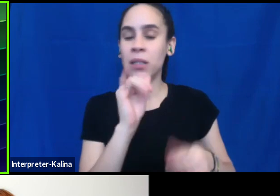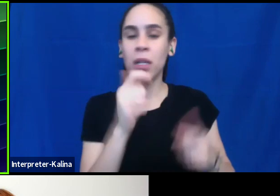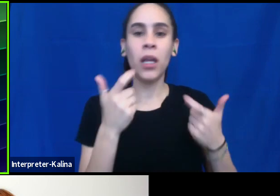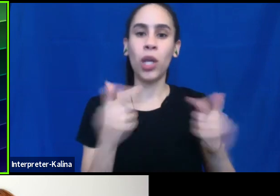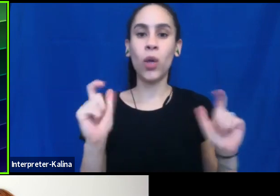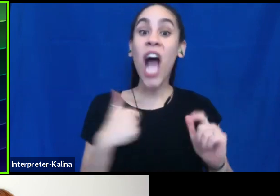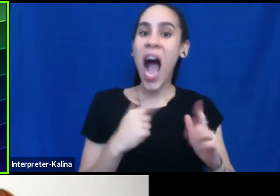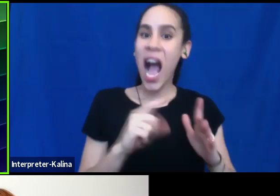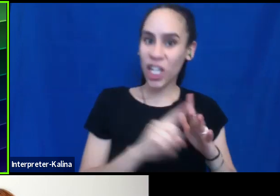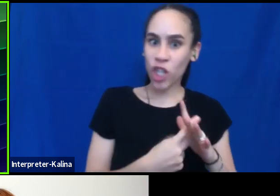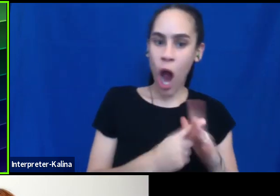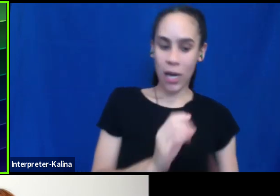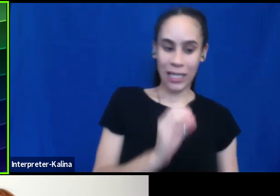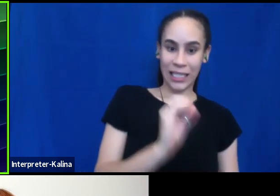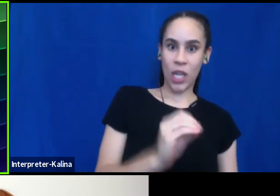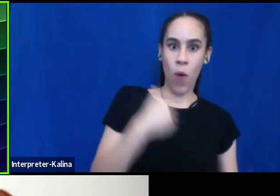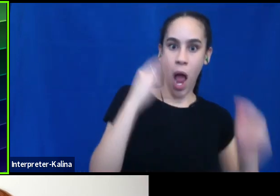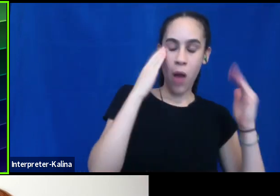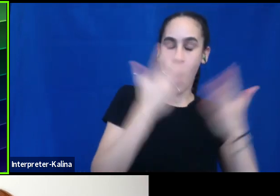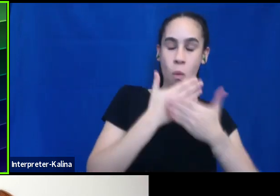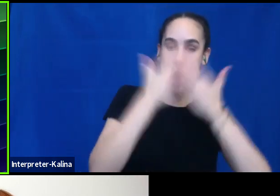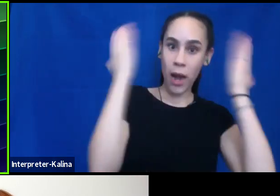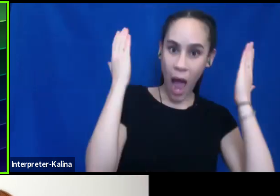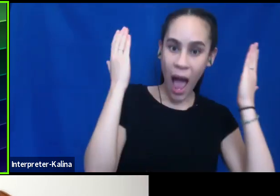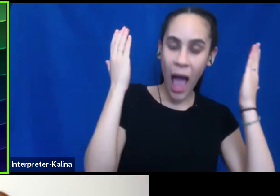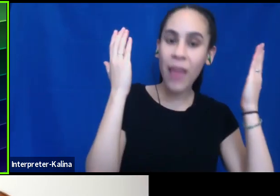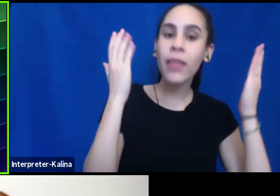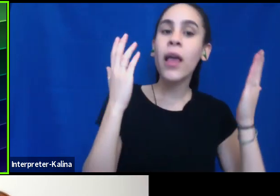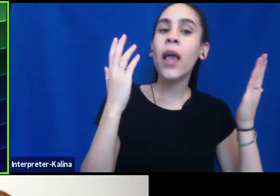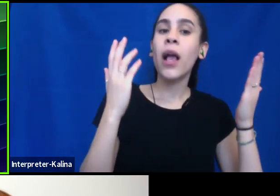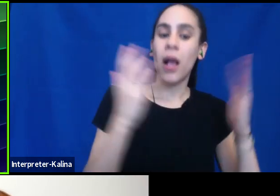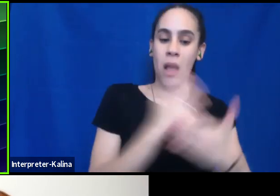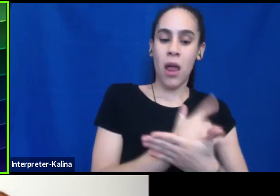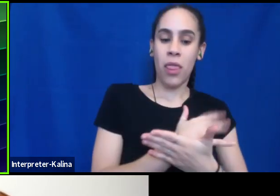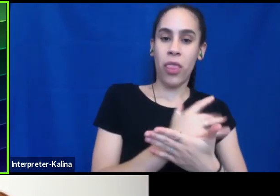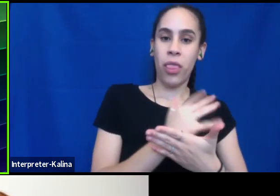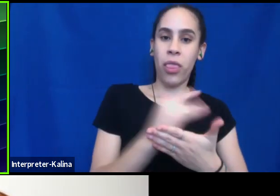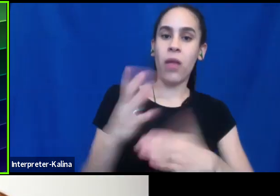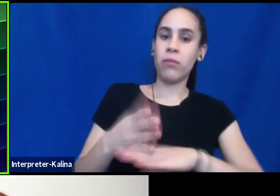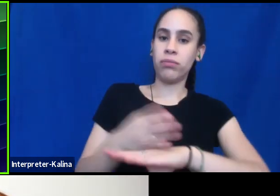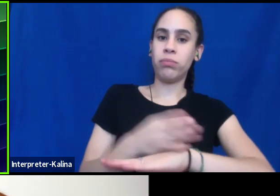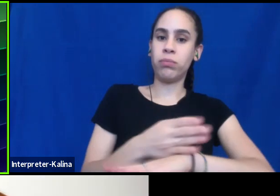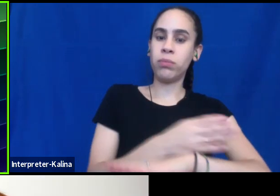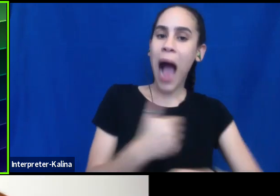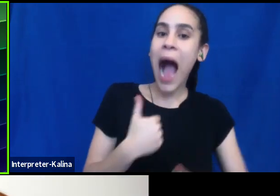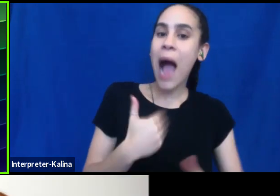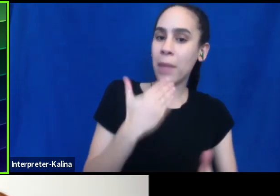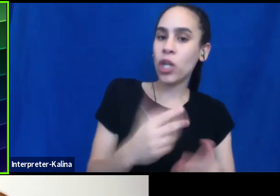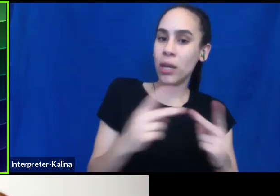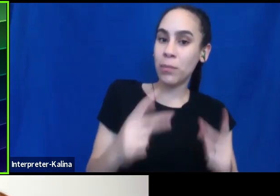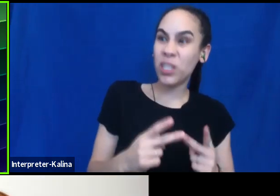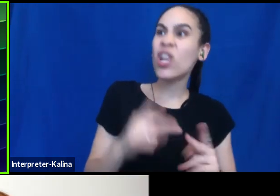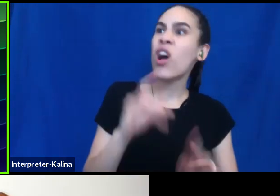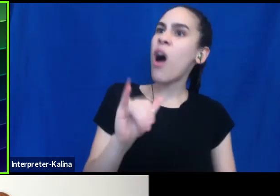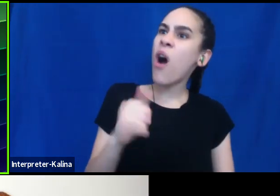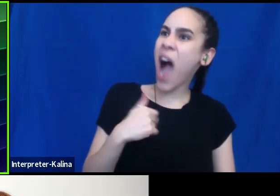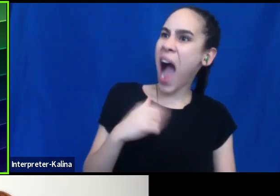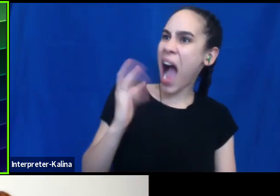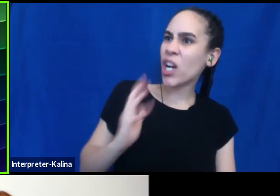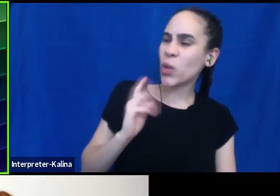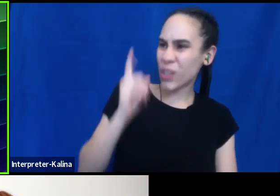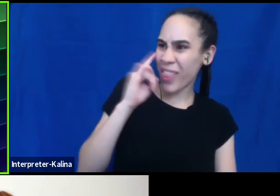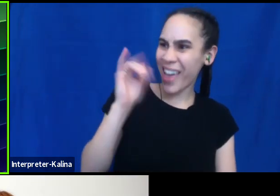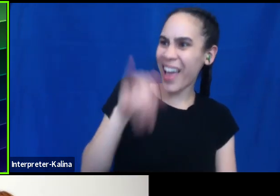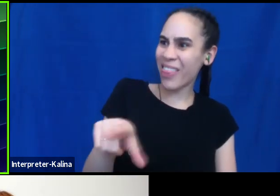nothing. And so I'm in a really good position to, to make connecting statements. Like, you know what? I used to think that too, because it's